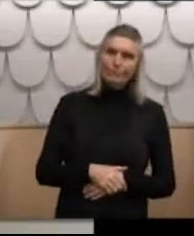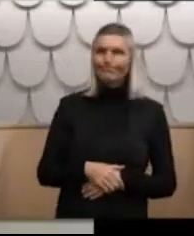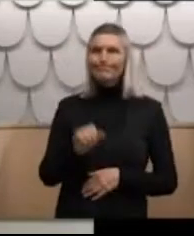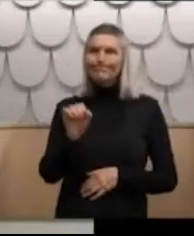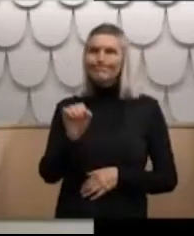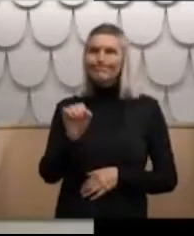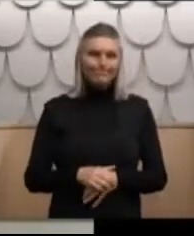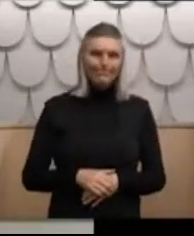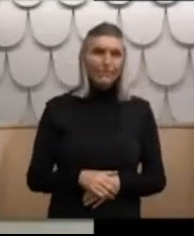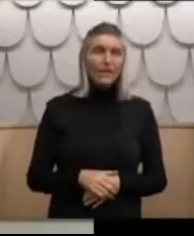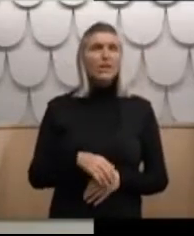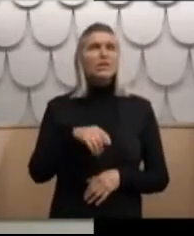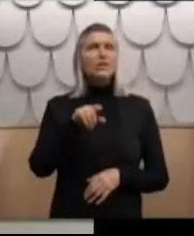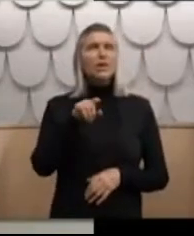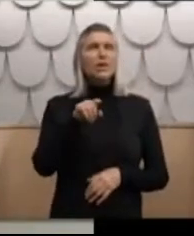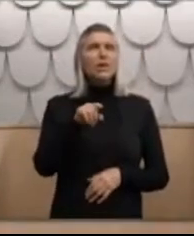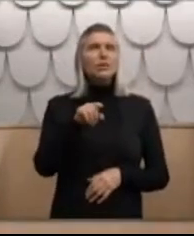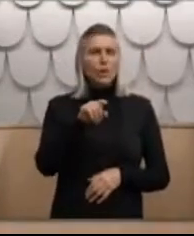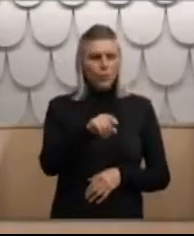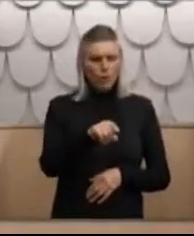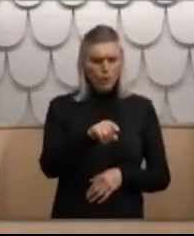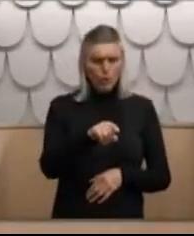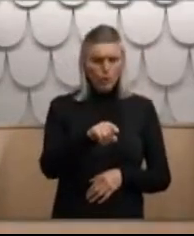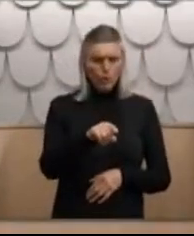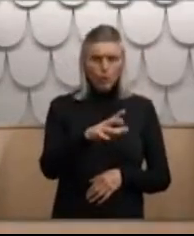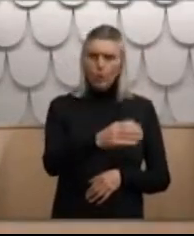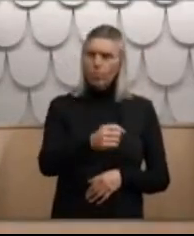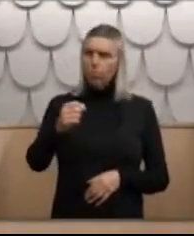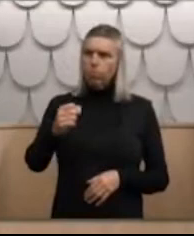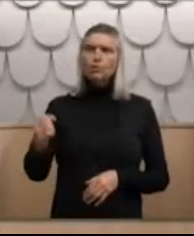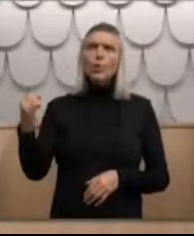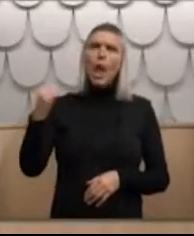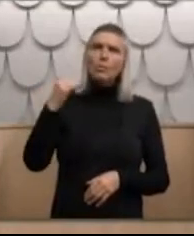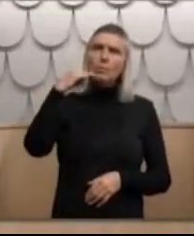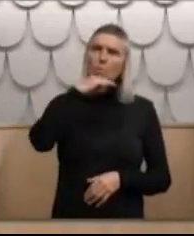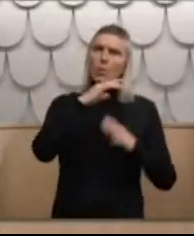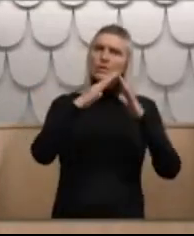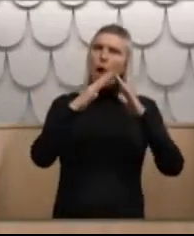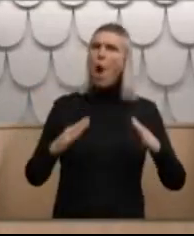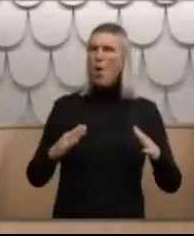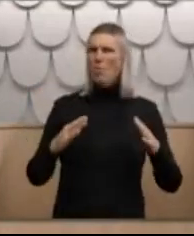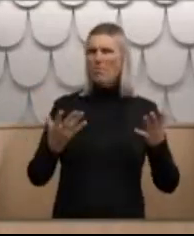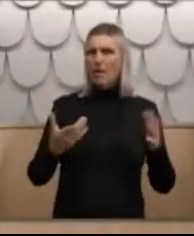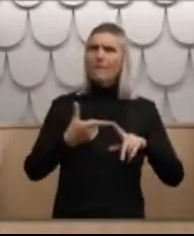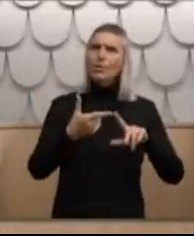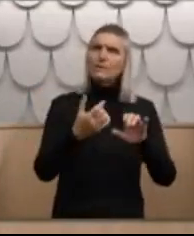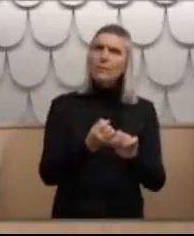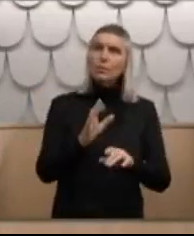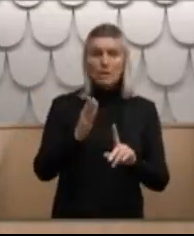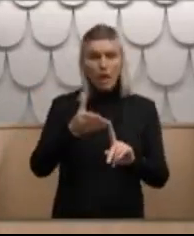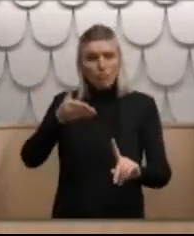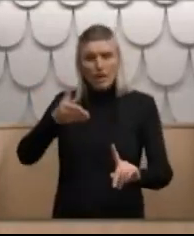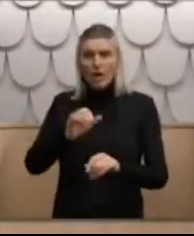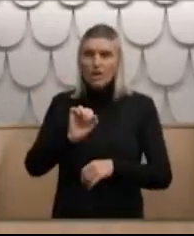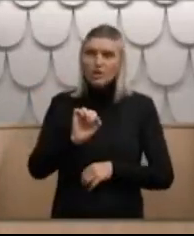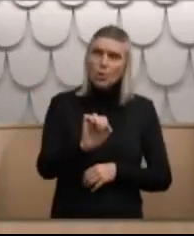so when you were at Hamilton Boys' home, for example, was there any recognition of